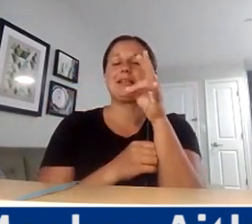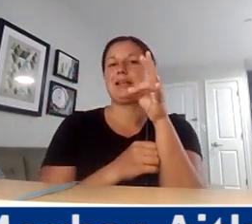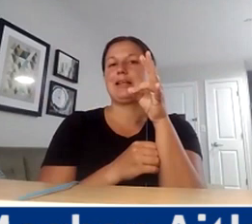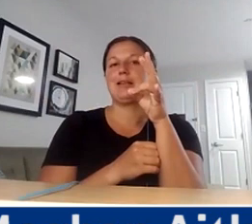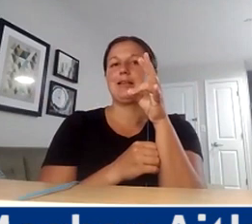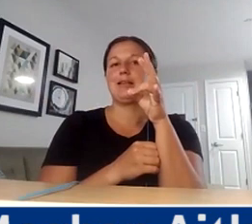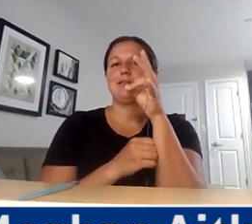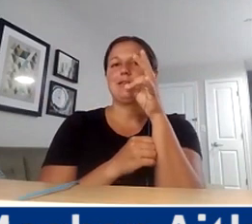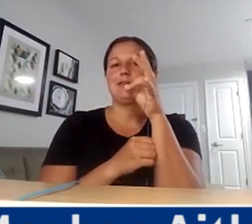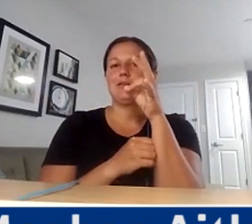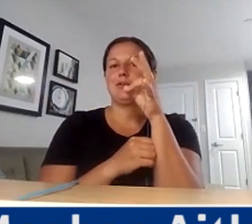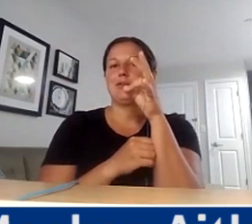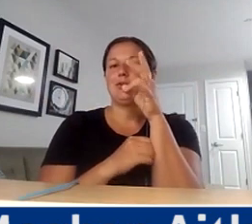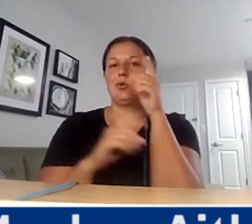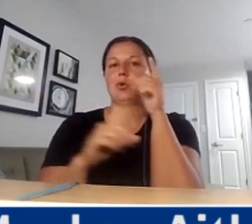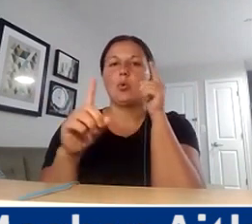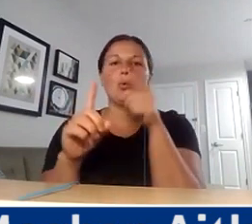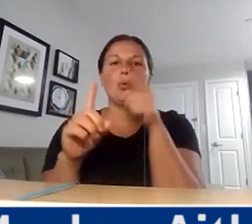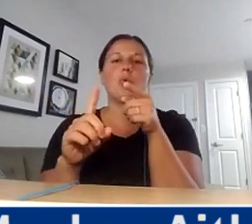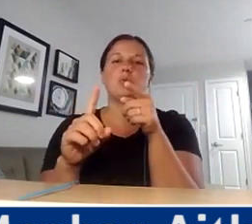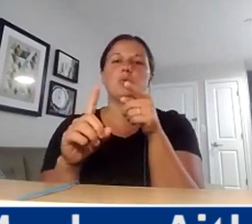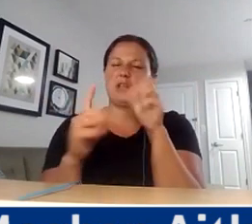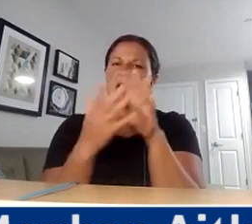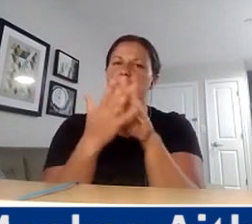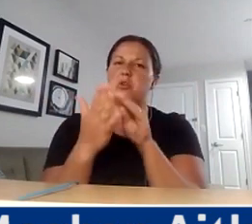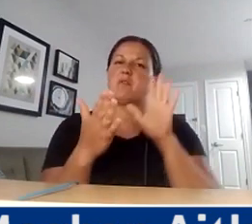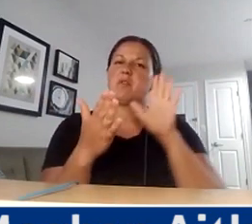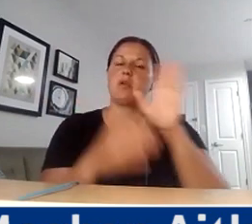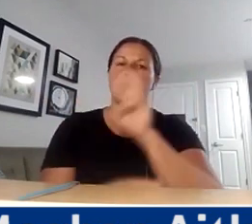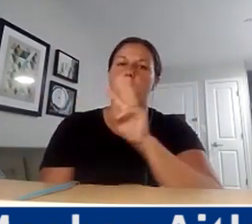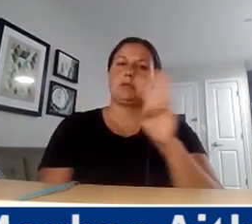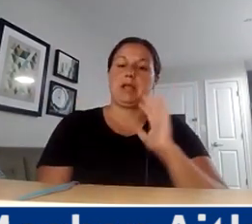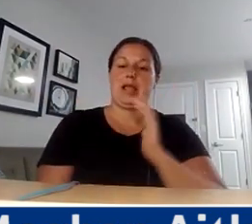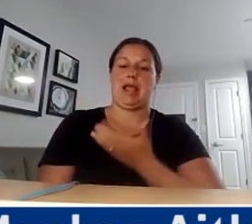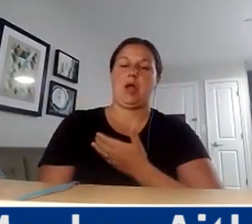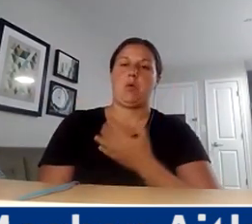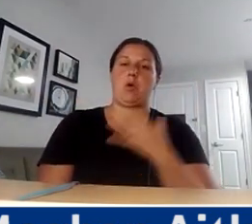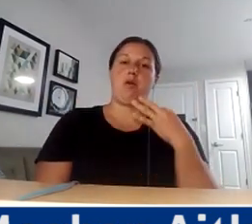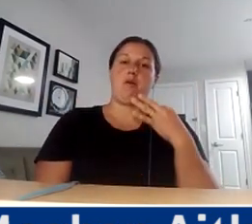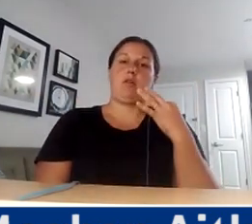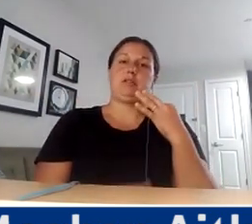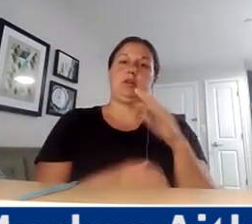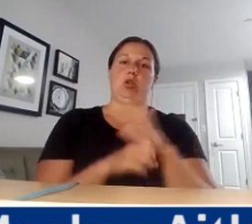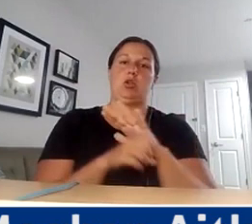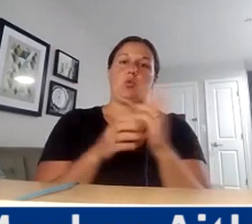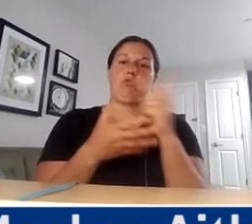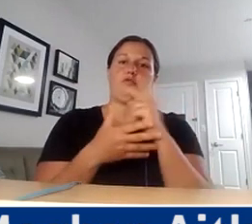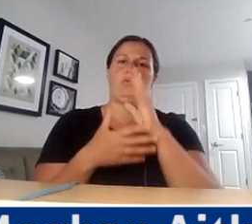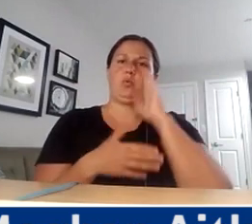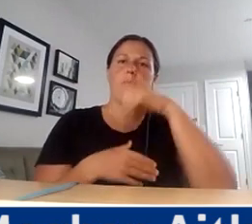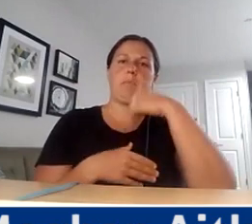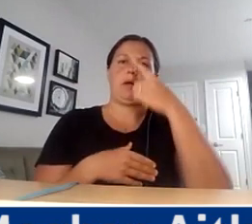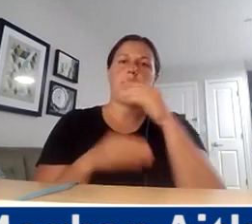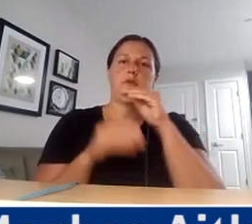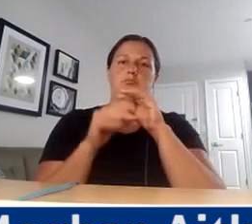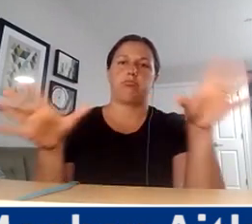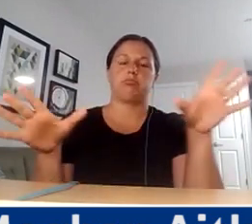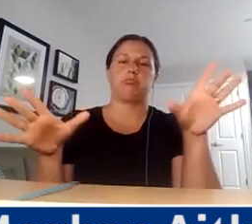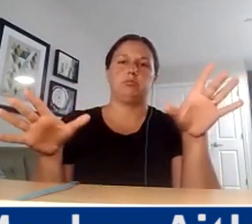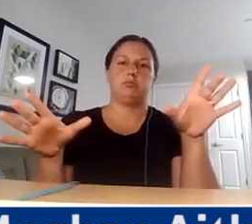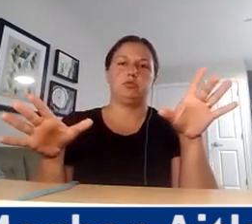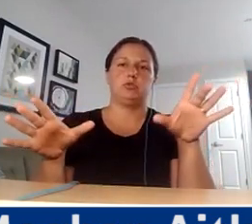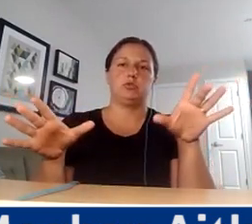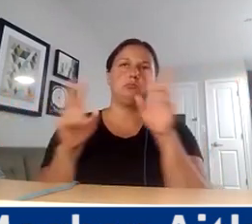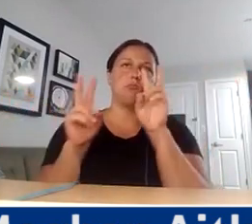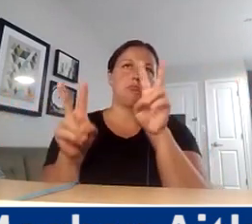more on that website. Our voluntary local review will also be public. So I mean, you know, stay tuned for that release.